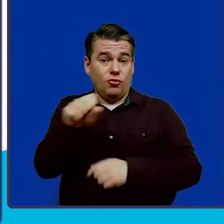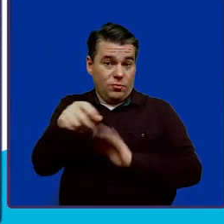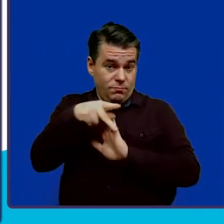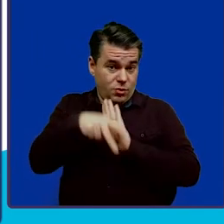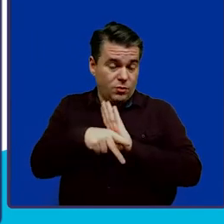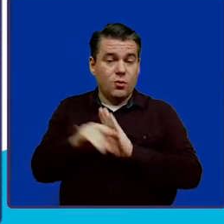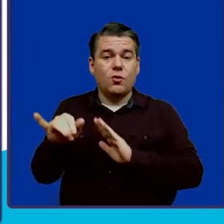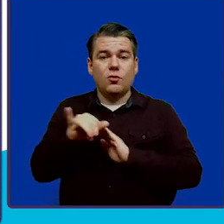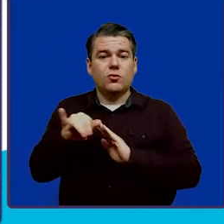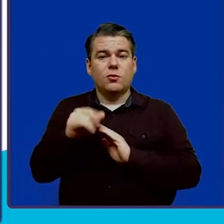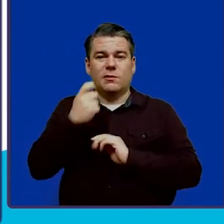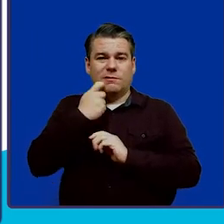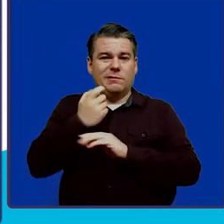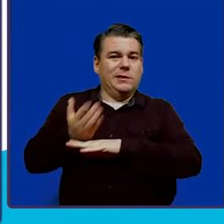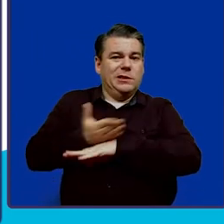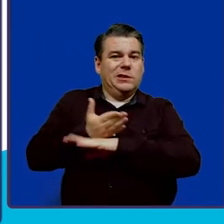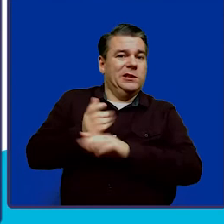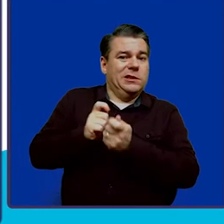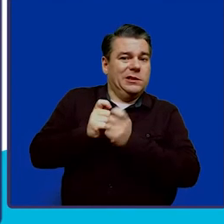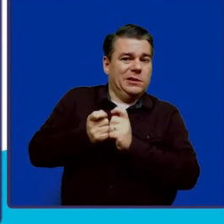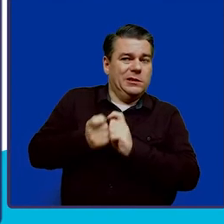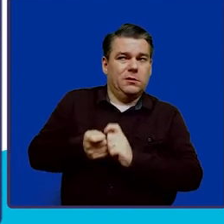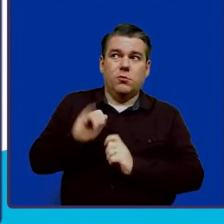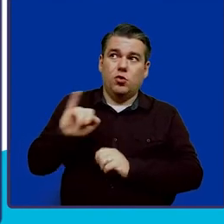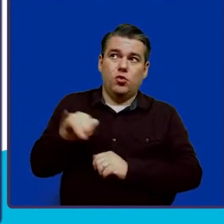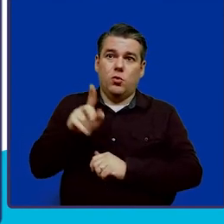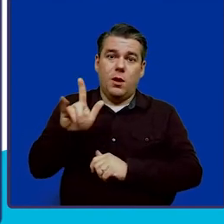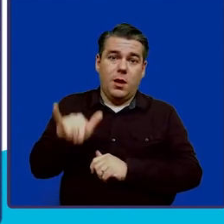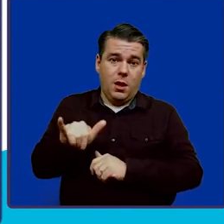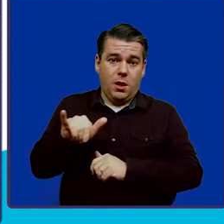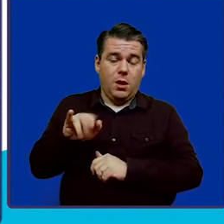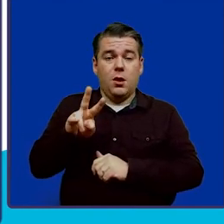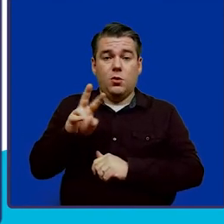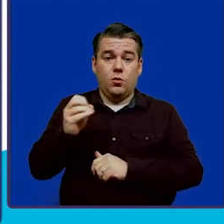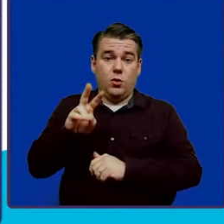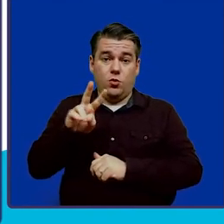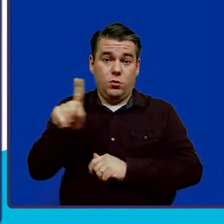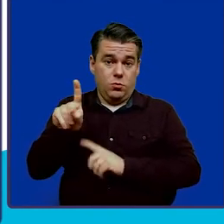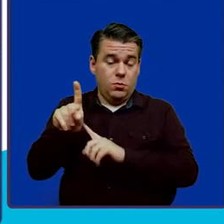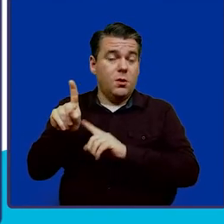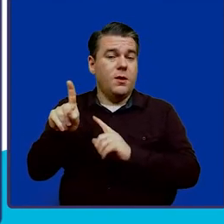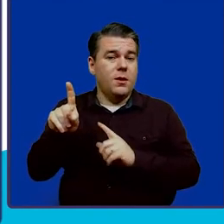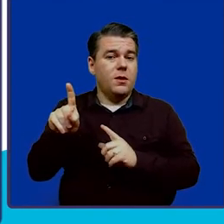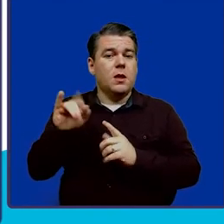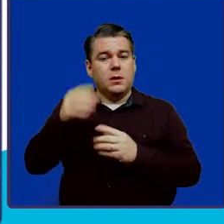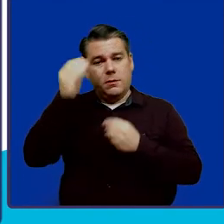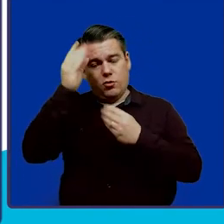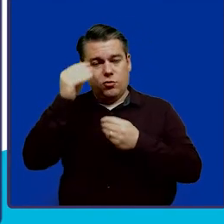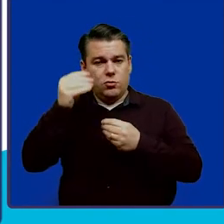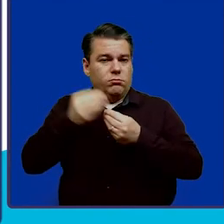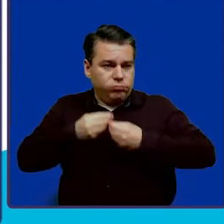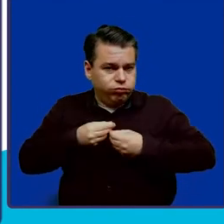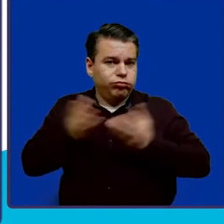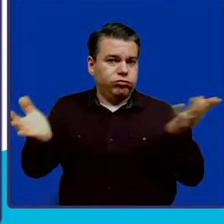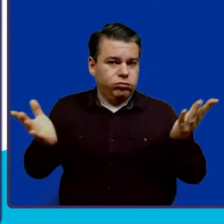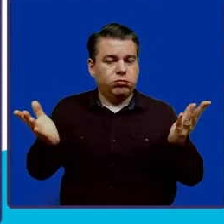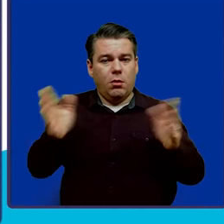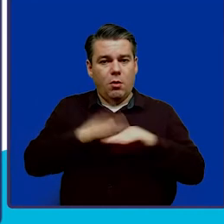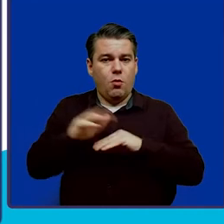was also recently updated. As of July of 2021, that's when the information went public on their website.